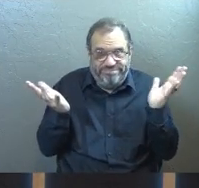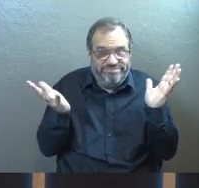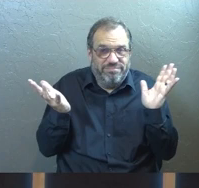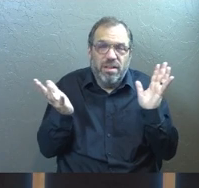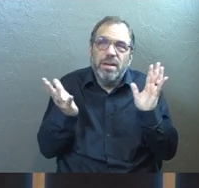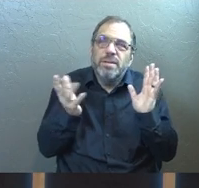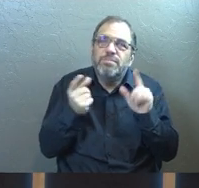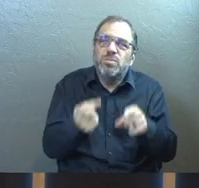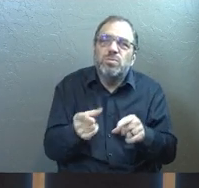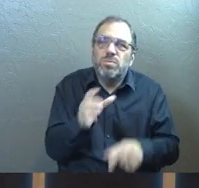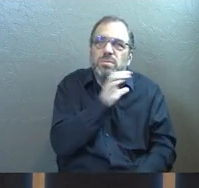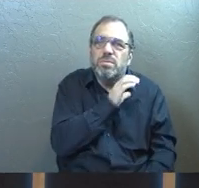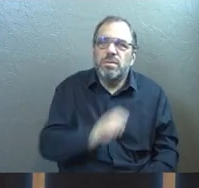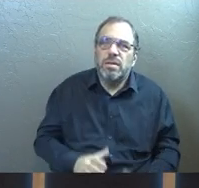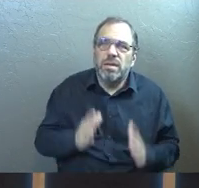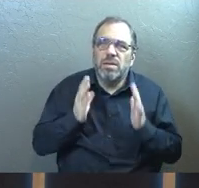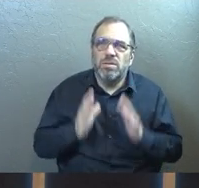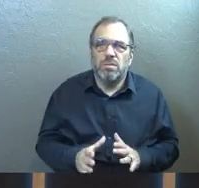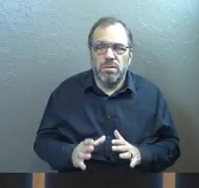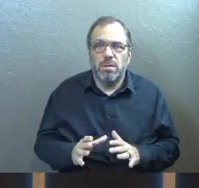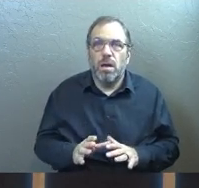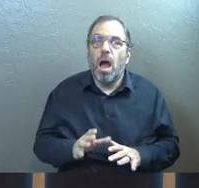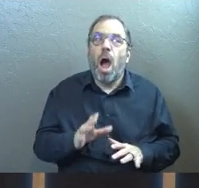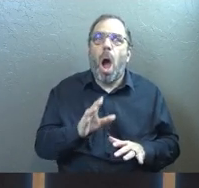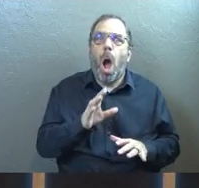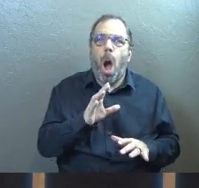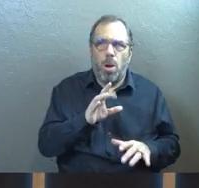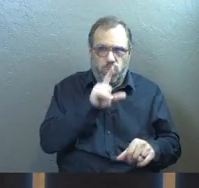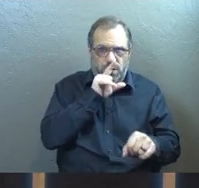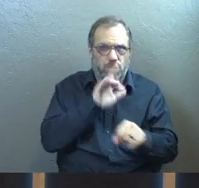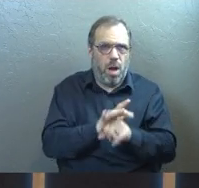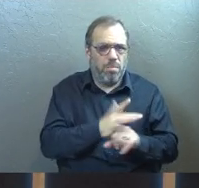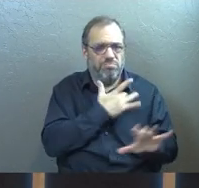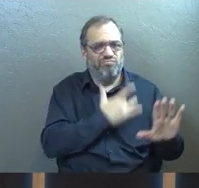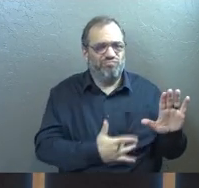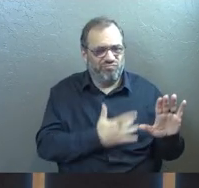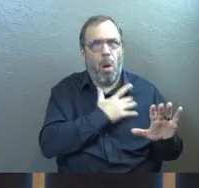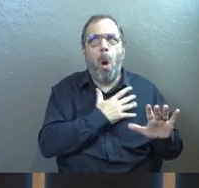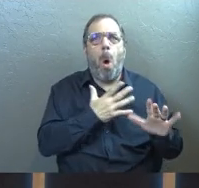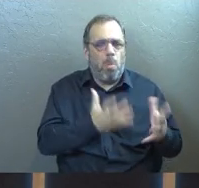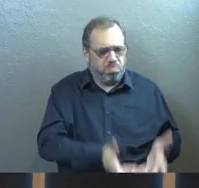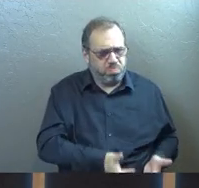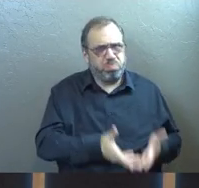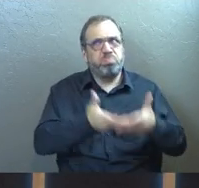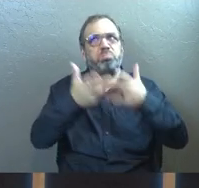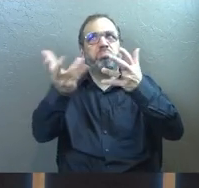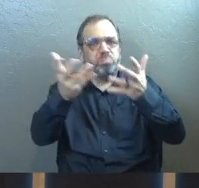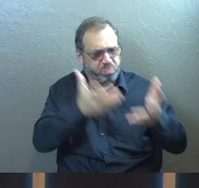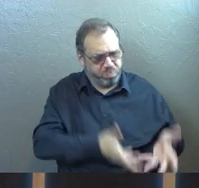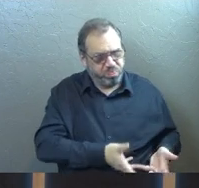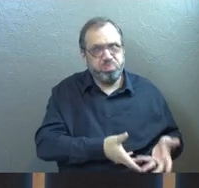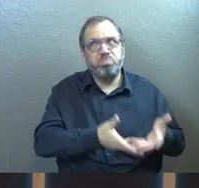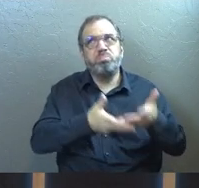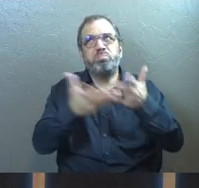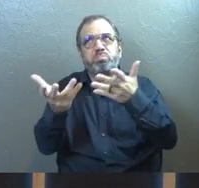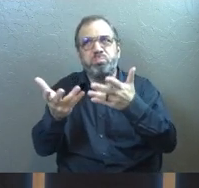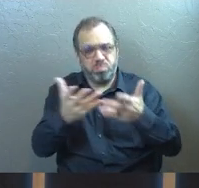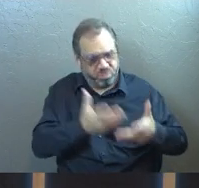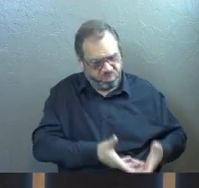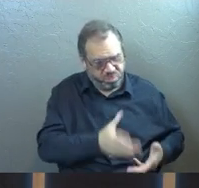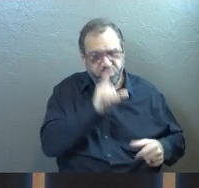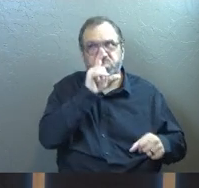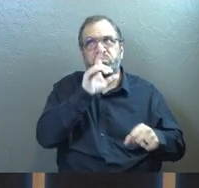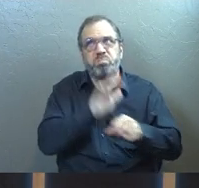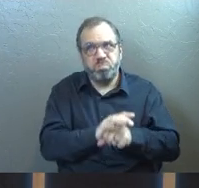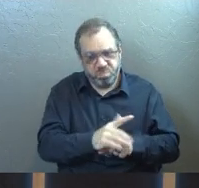Many of us Christians, we promise to give everything to Jesus. We surrender everything in our hearts, in our